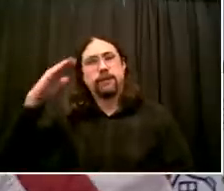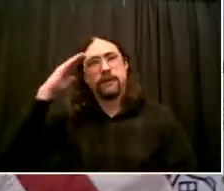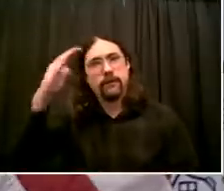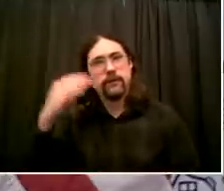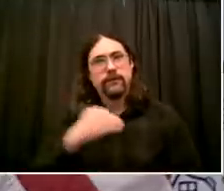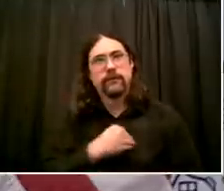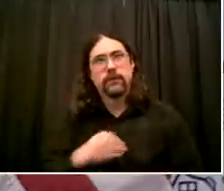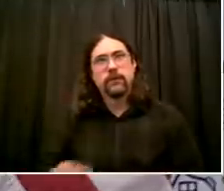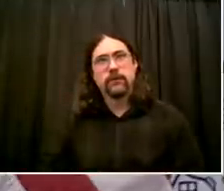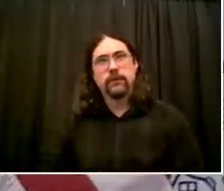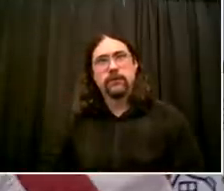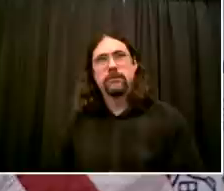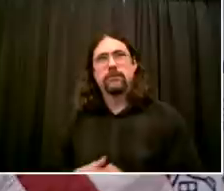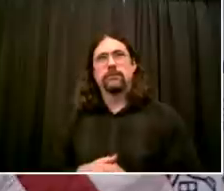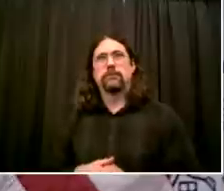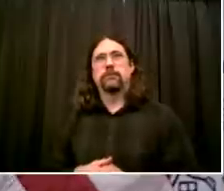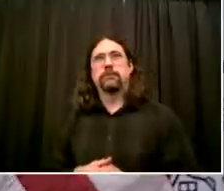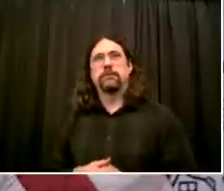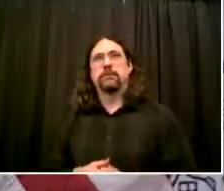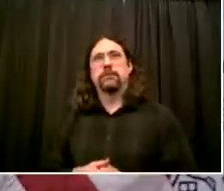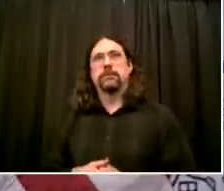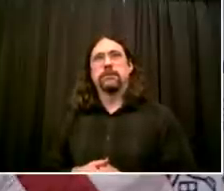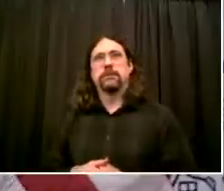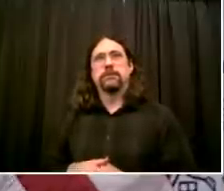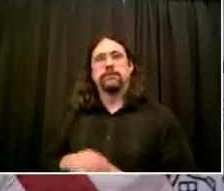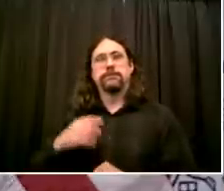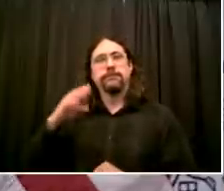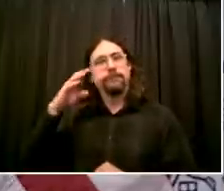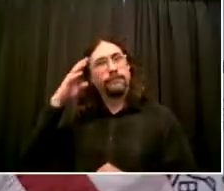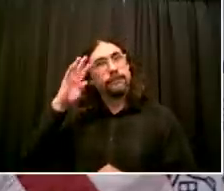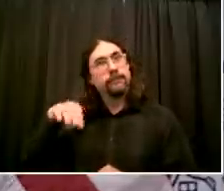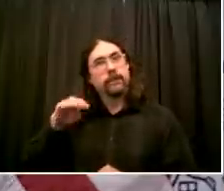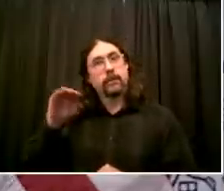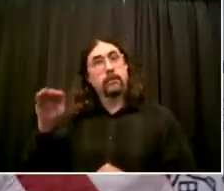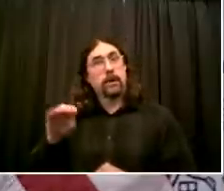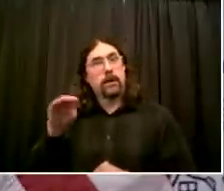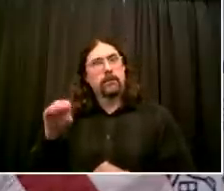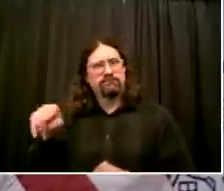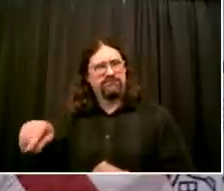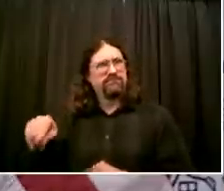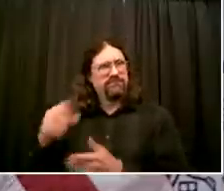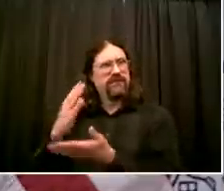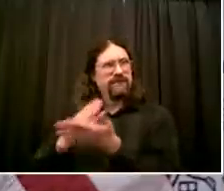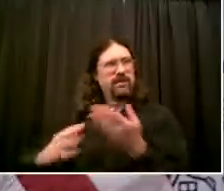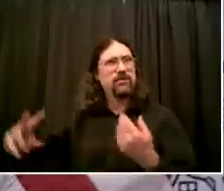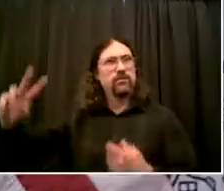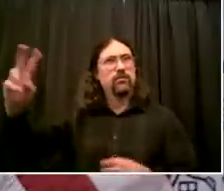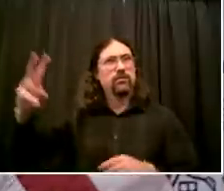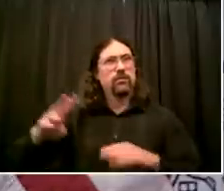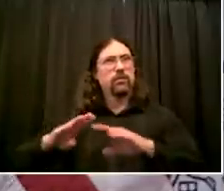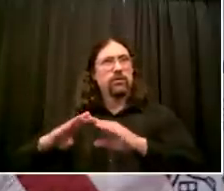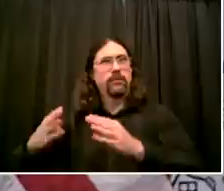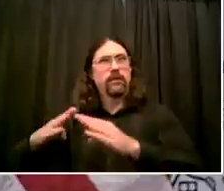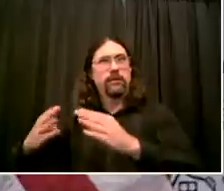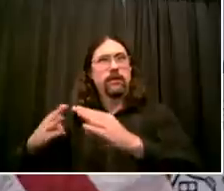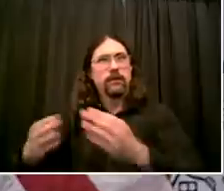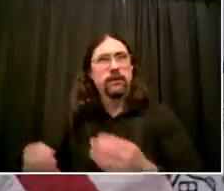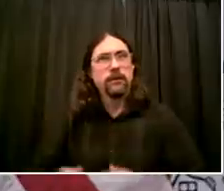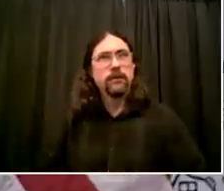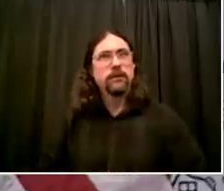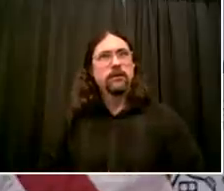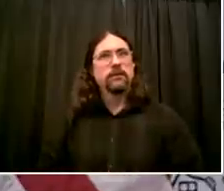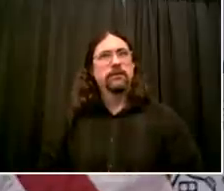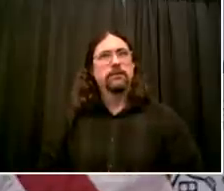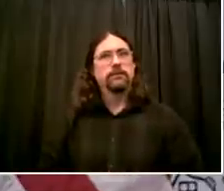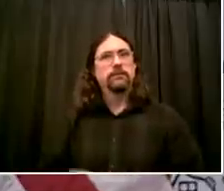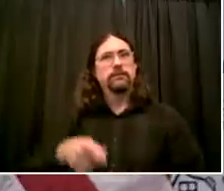businesses might not want to open and that could affect their employees? Or I don't know if this is a question for the SBS commissioner, but also you. And then I